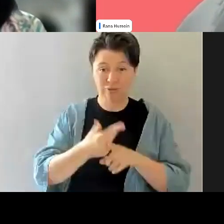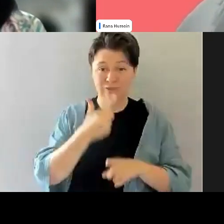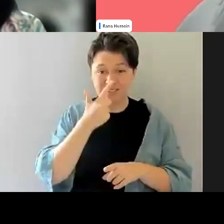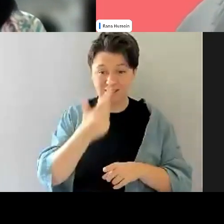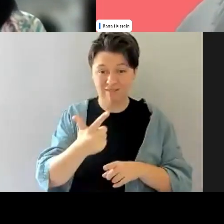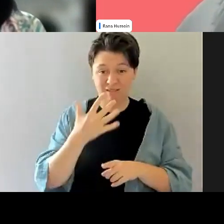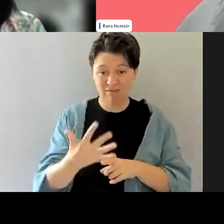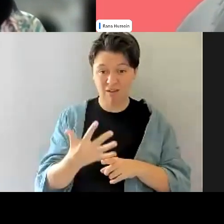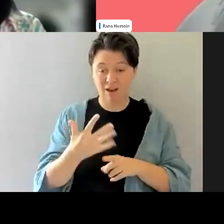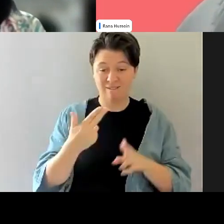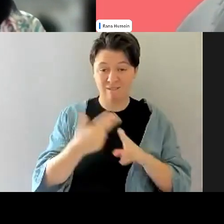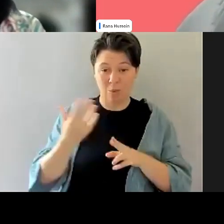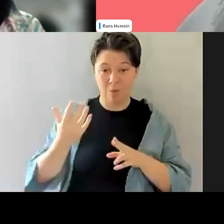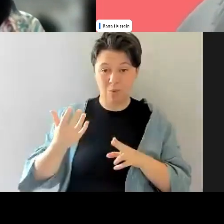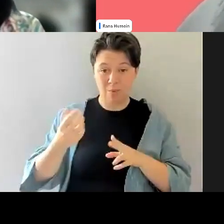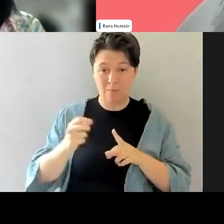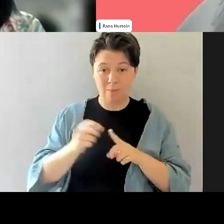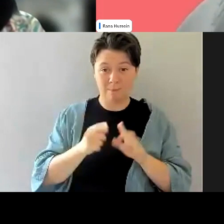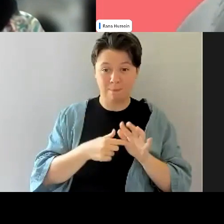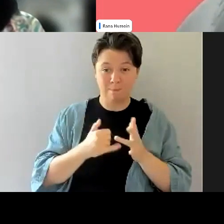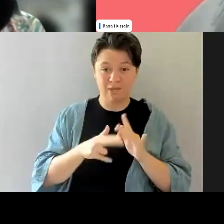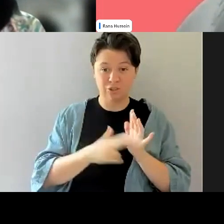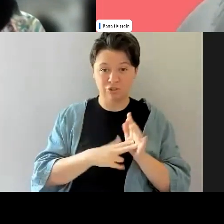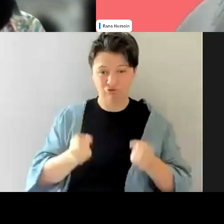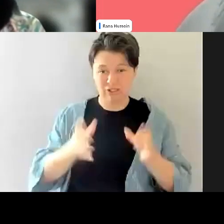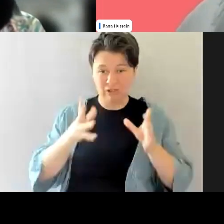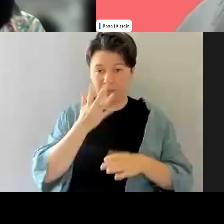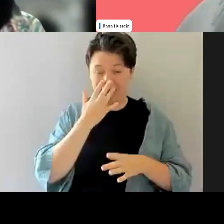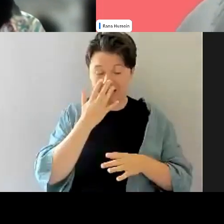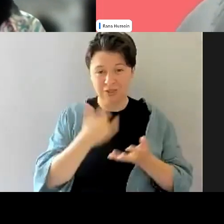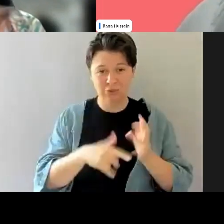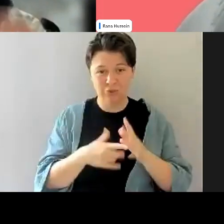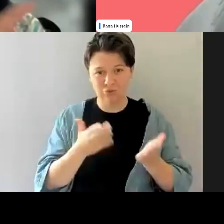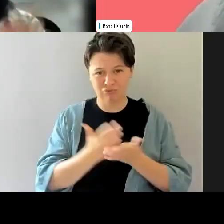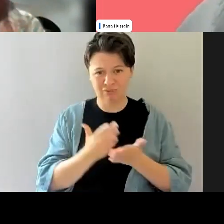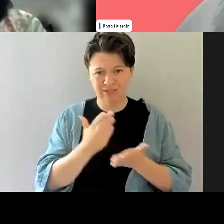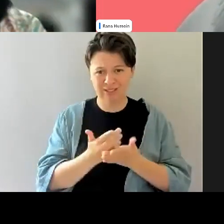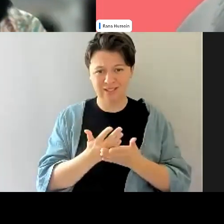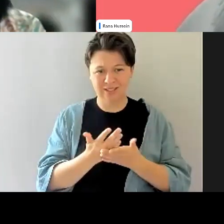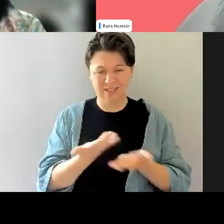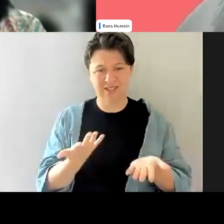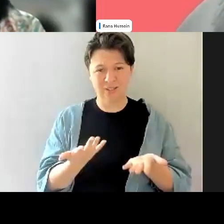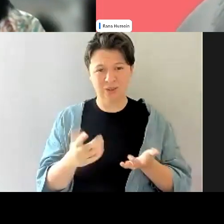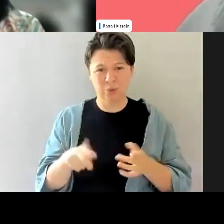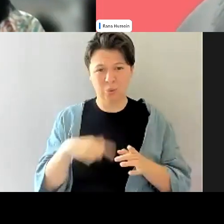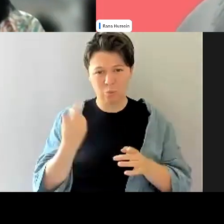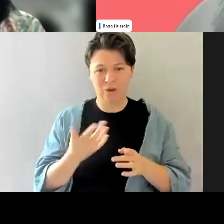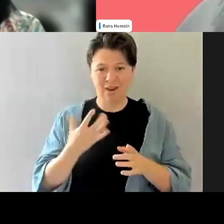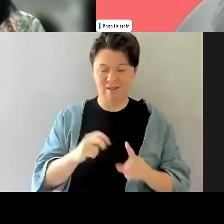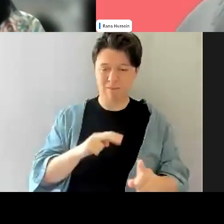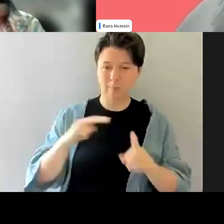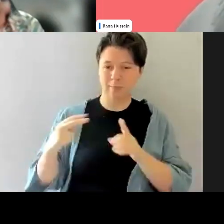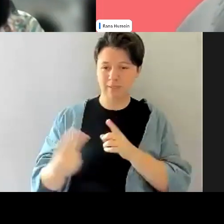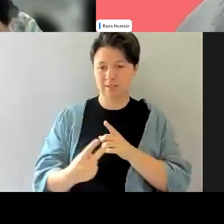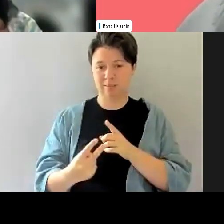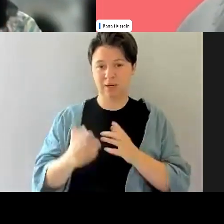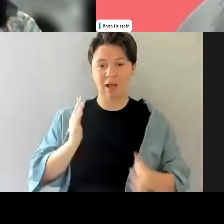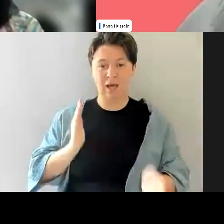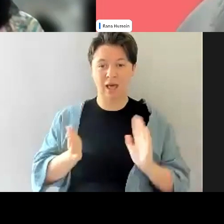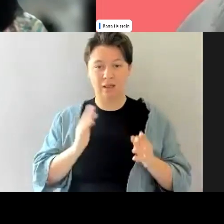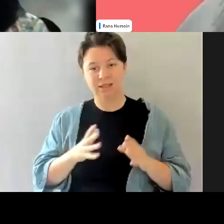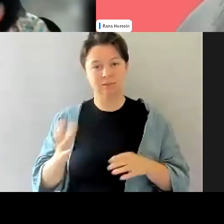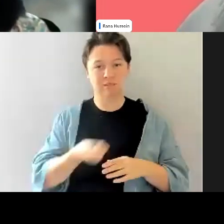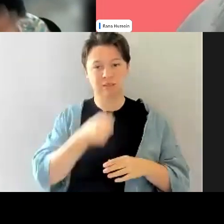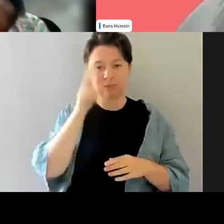ageism is a problem in every profession. Um, sport definitely, yes, because I think we have this perception of athletes always being younger